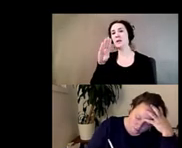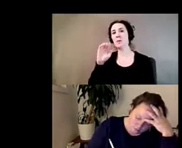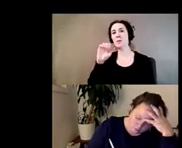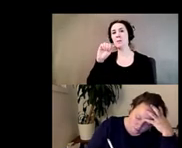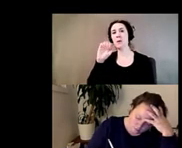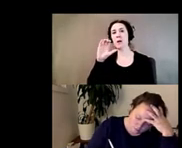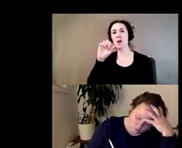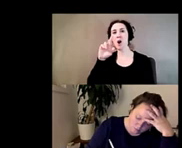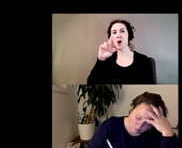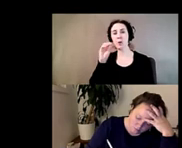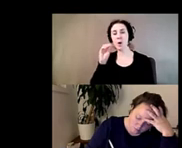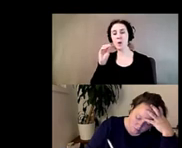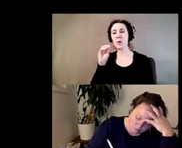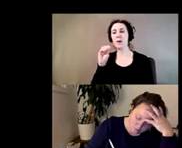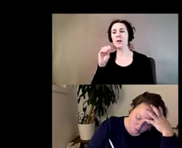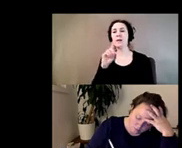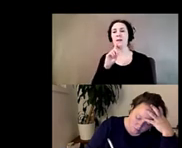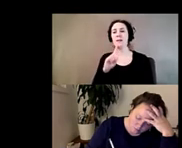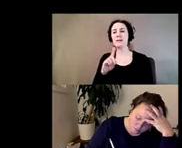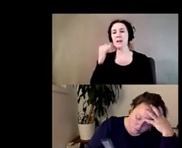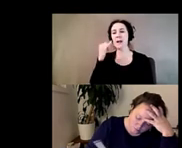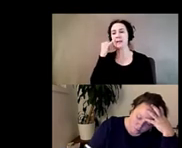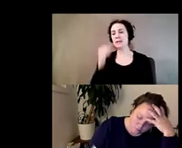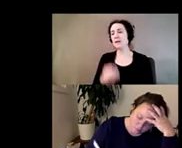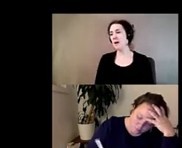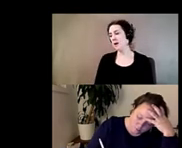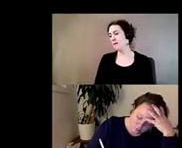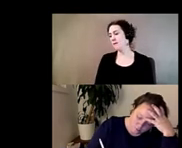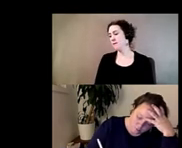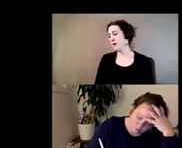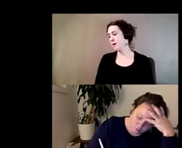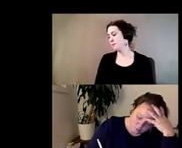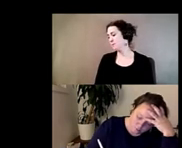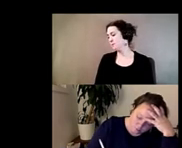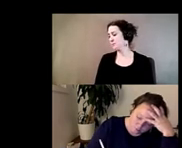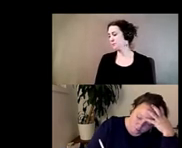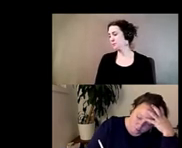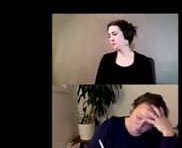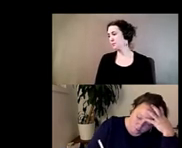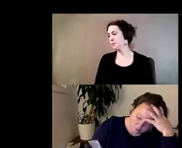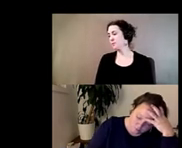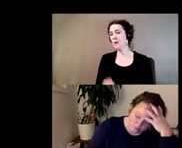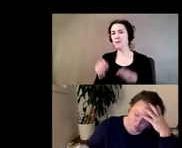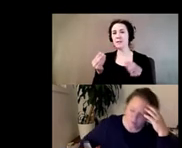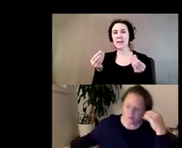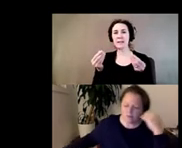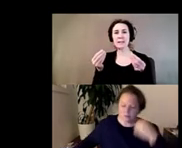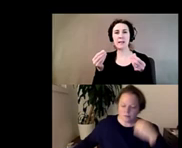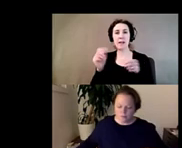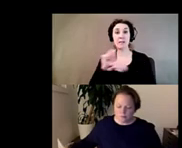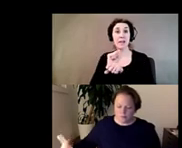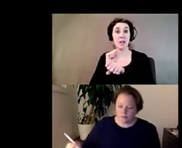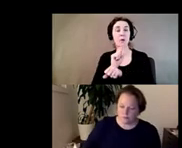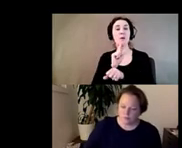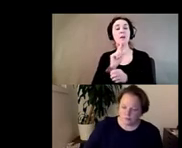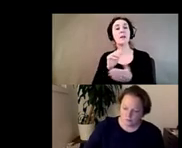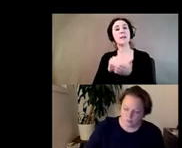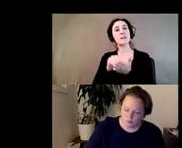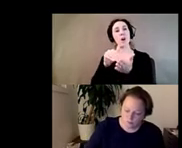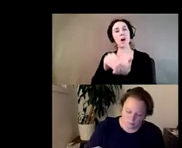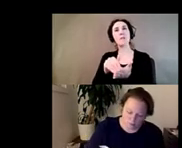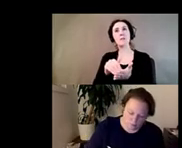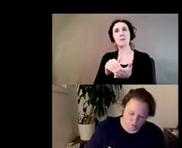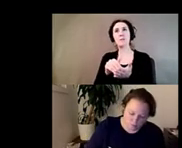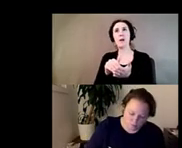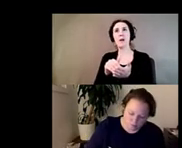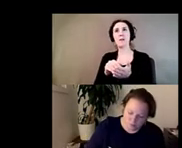is about the sort of feminized nature of of um textile labor right that it's often been the domain of